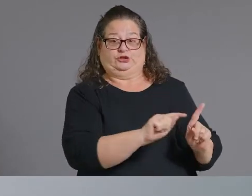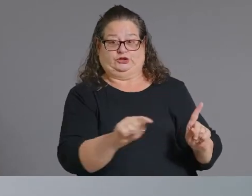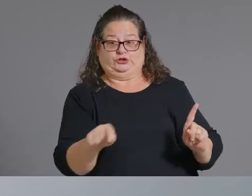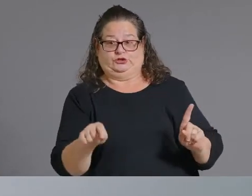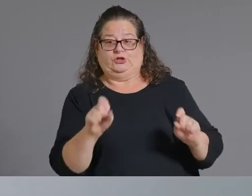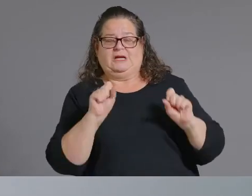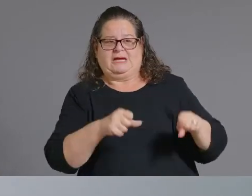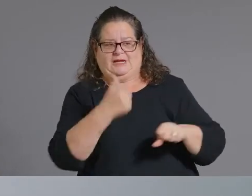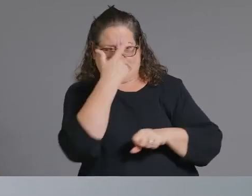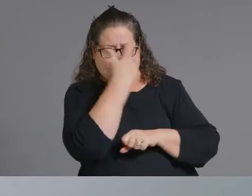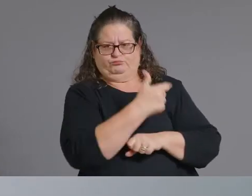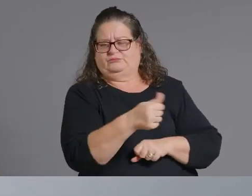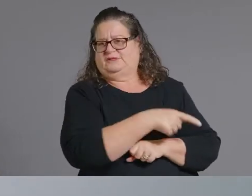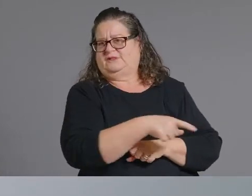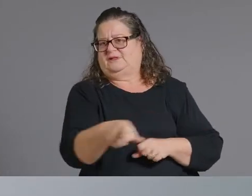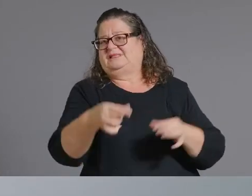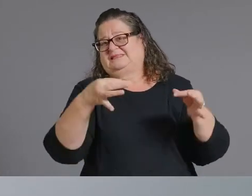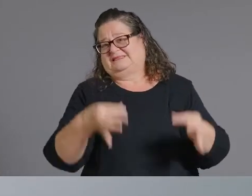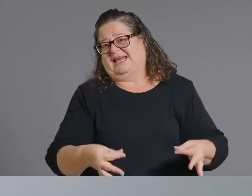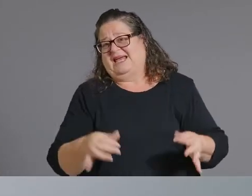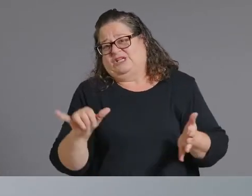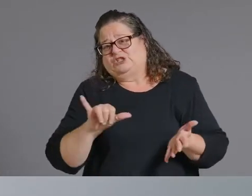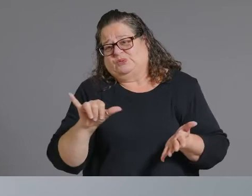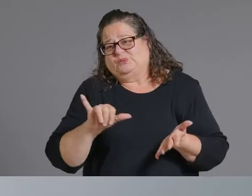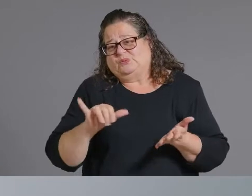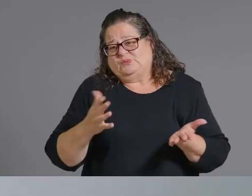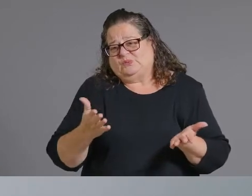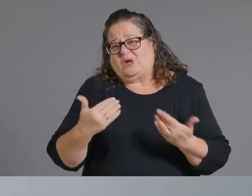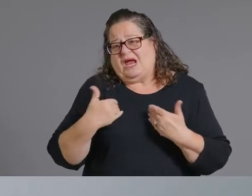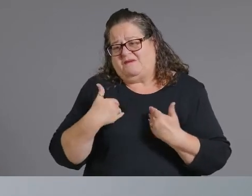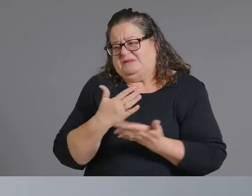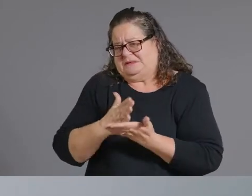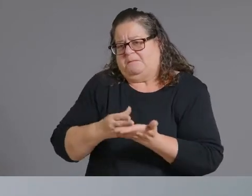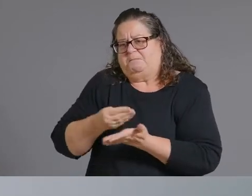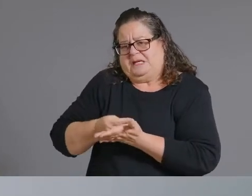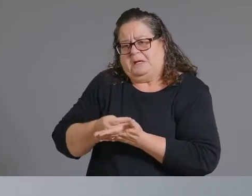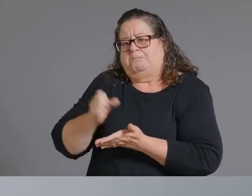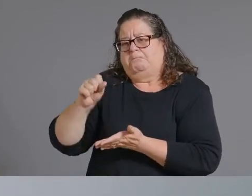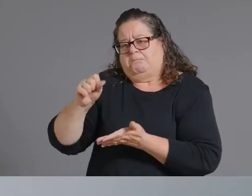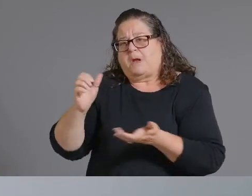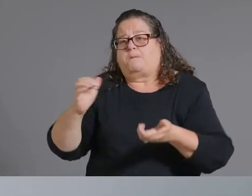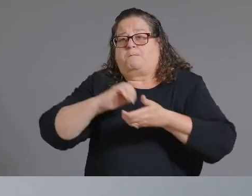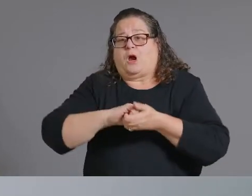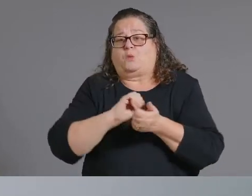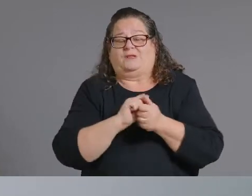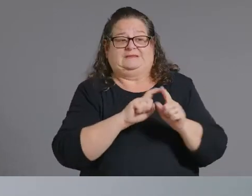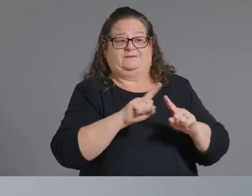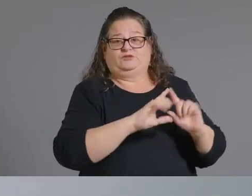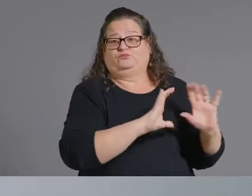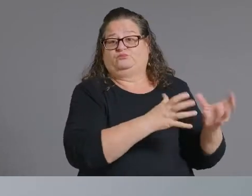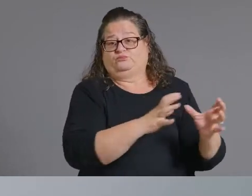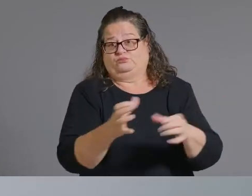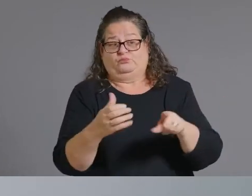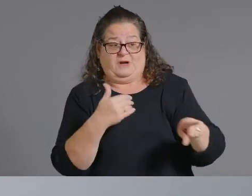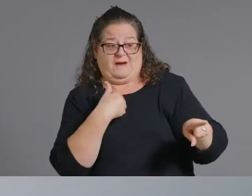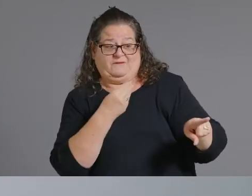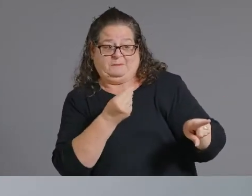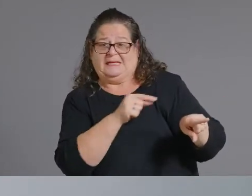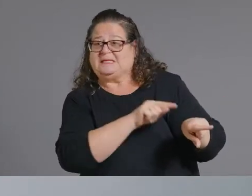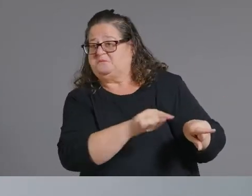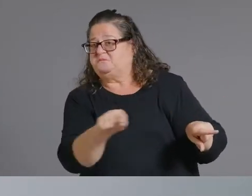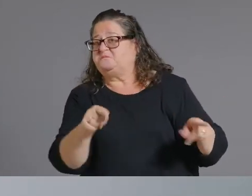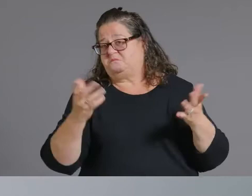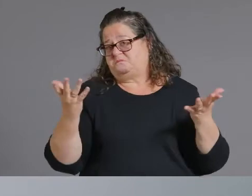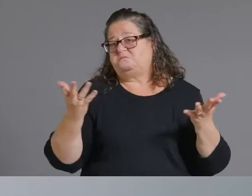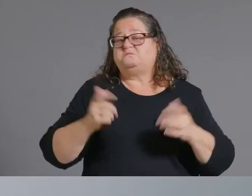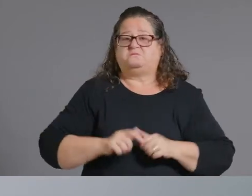able to do that um and partner with entities to provide okay yeah and so then back to the states like closing down